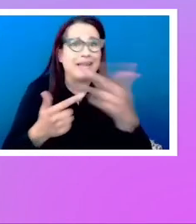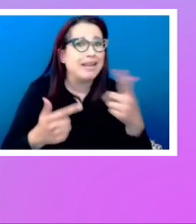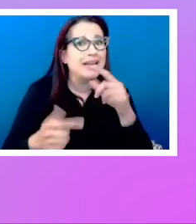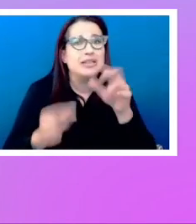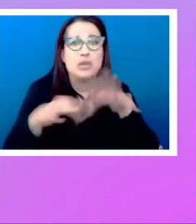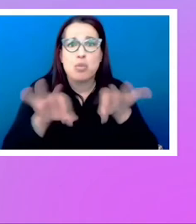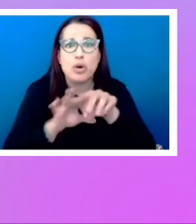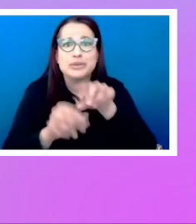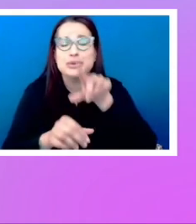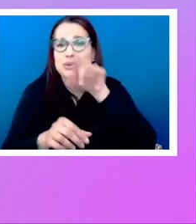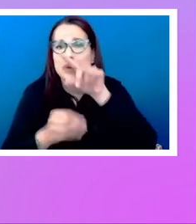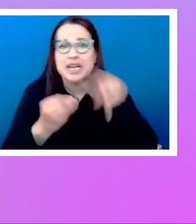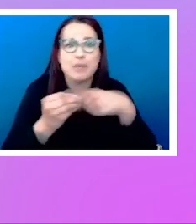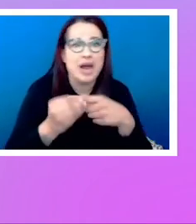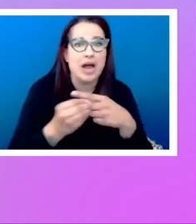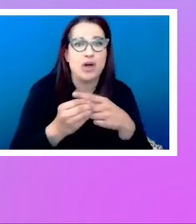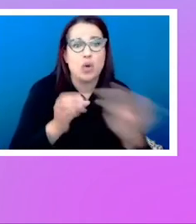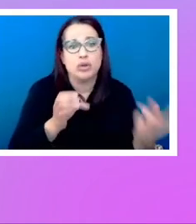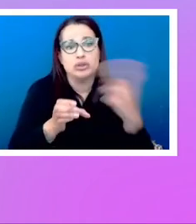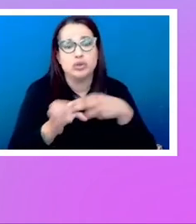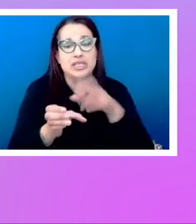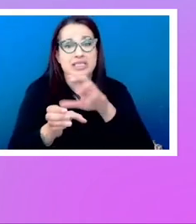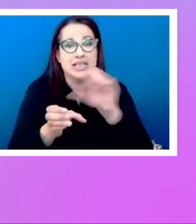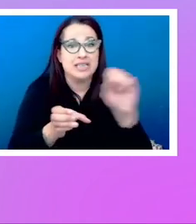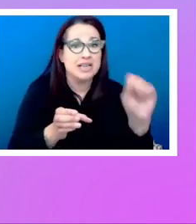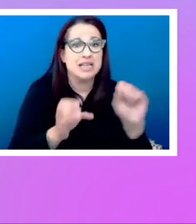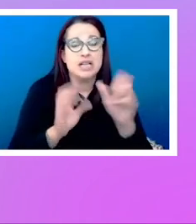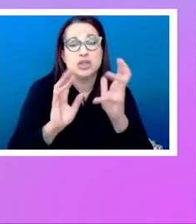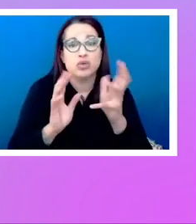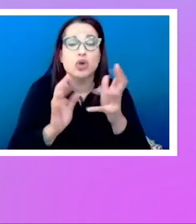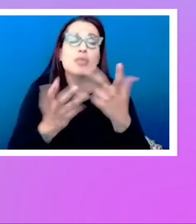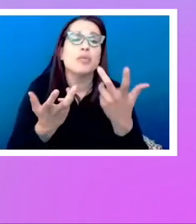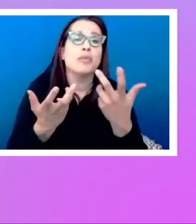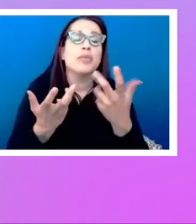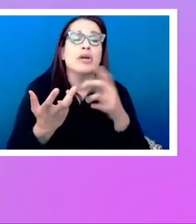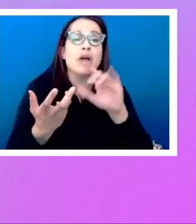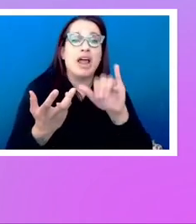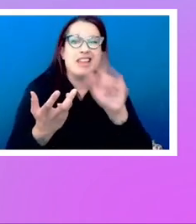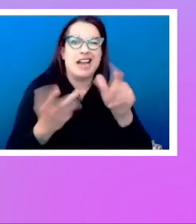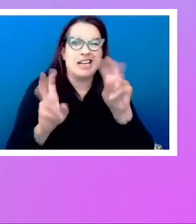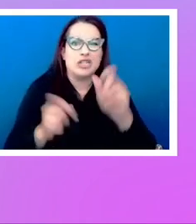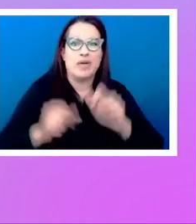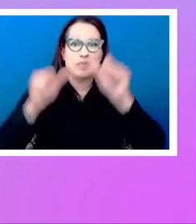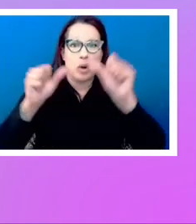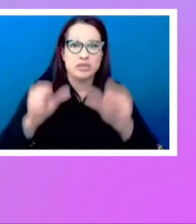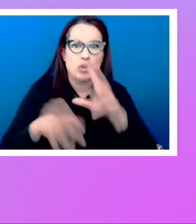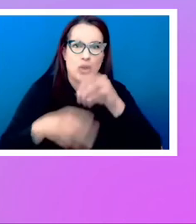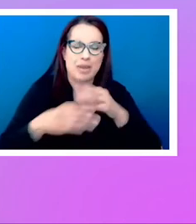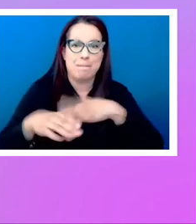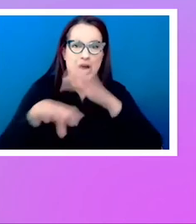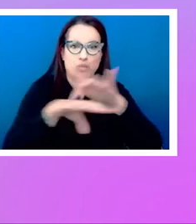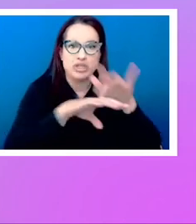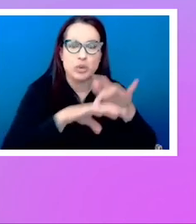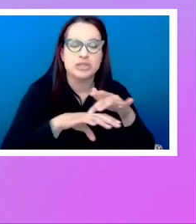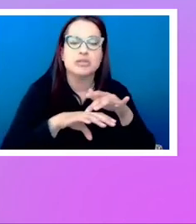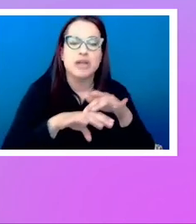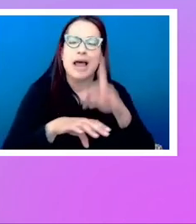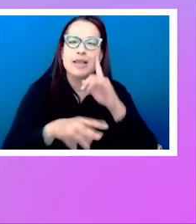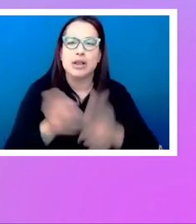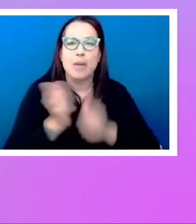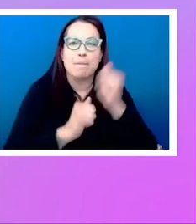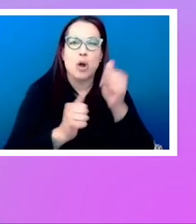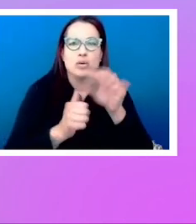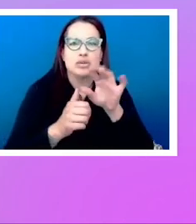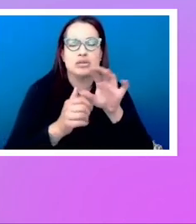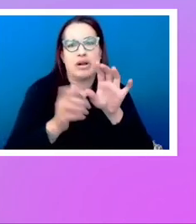come over to the CSS Working Group and join the conversation. The issue I have posted there, and it's in my resources, is to, I think, the most relevant issue